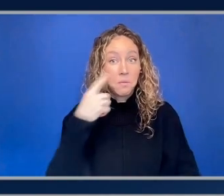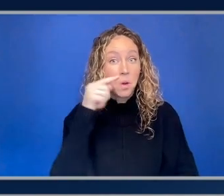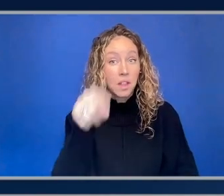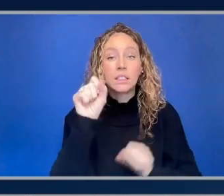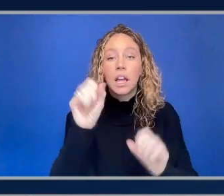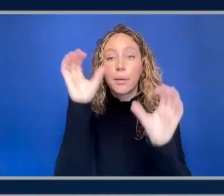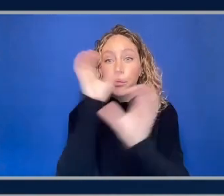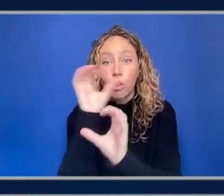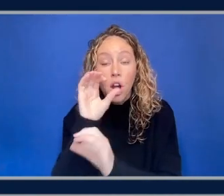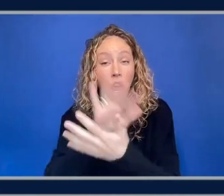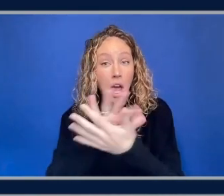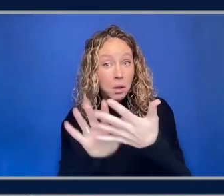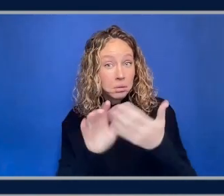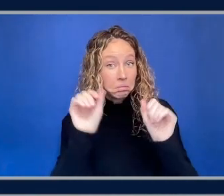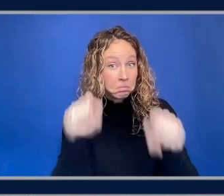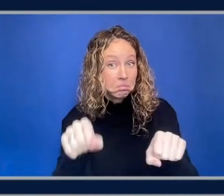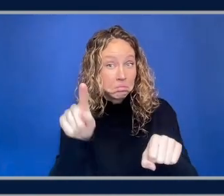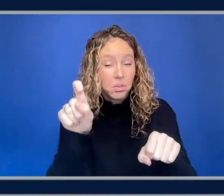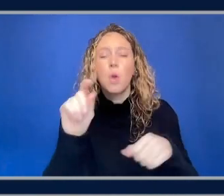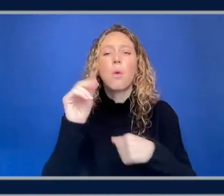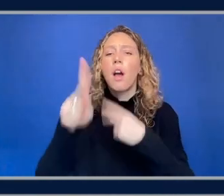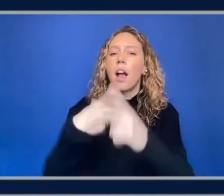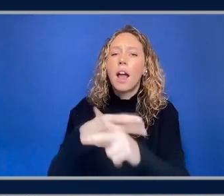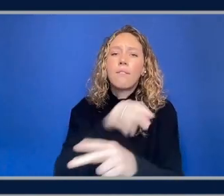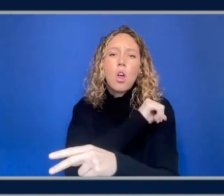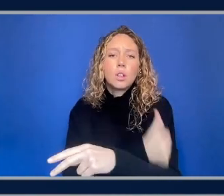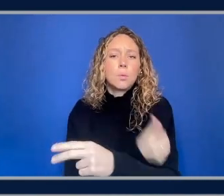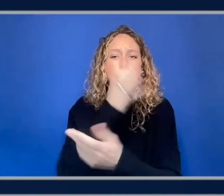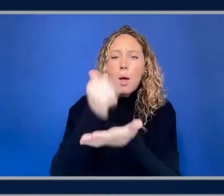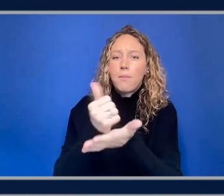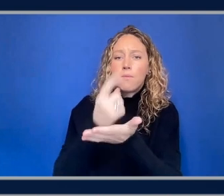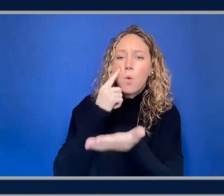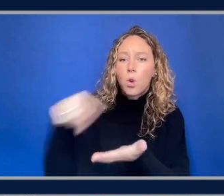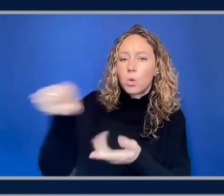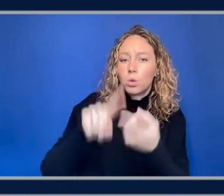browse like this and then what kind of authorization would be helpful for you to use